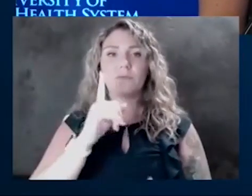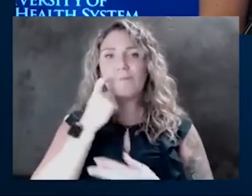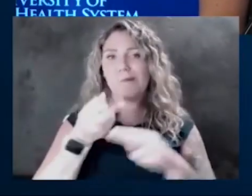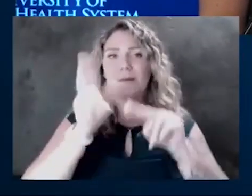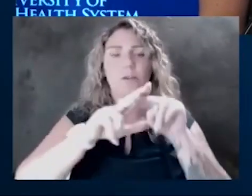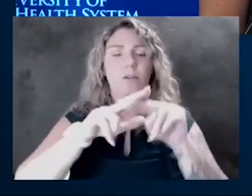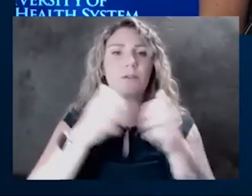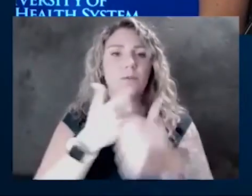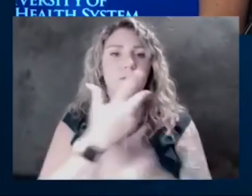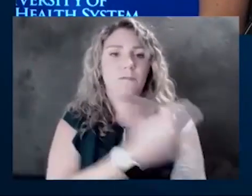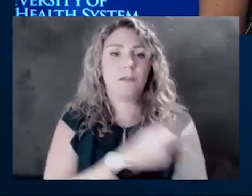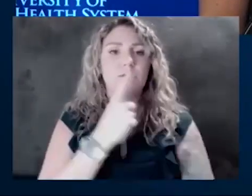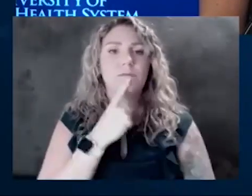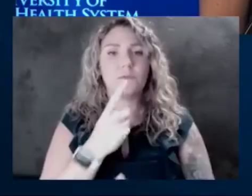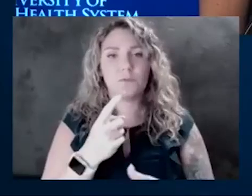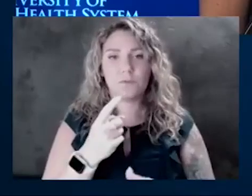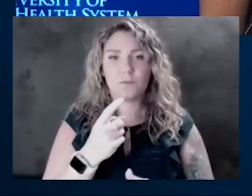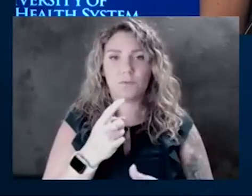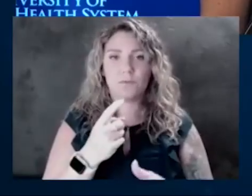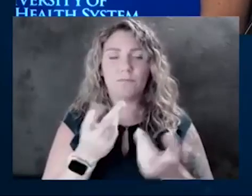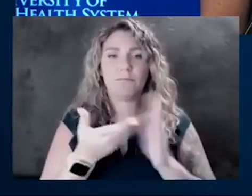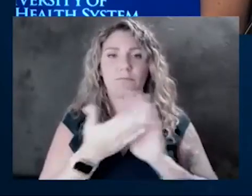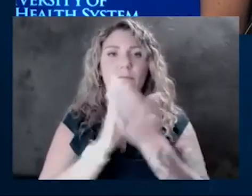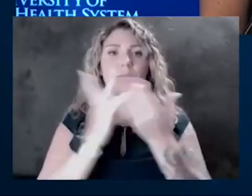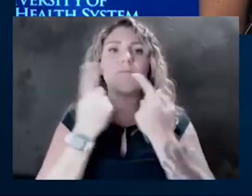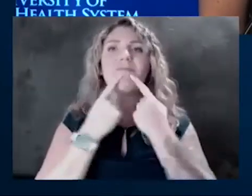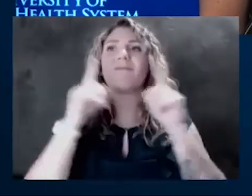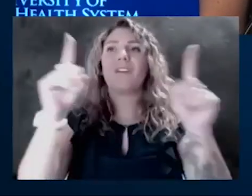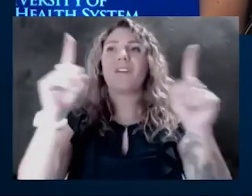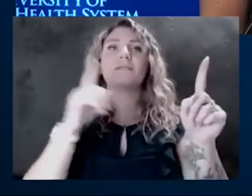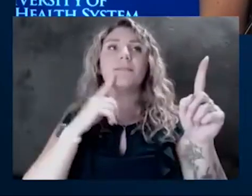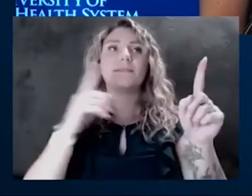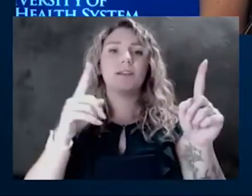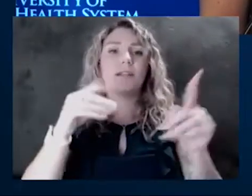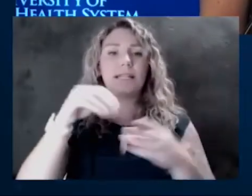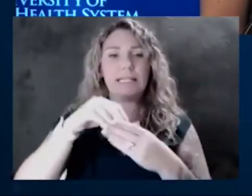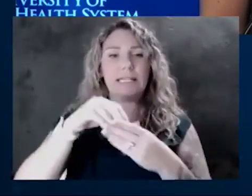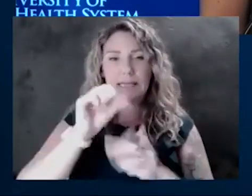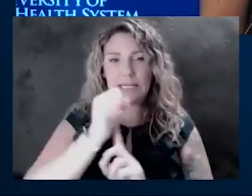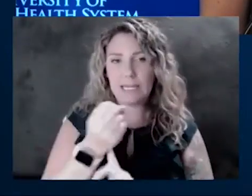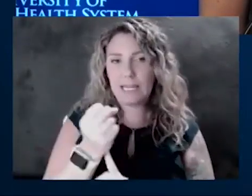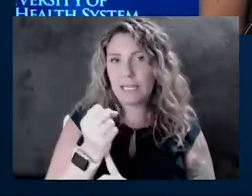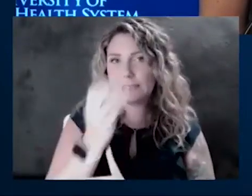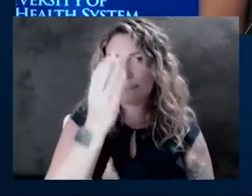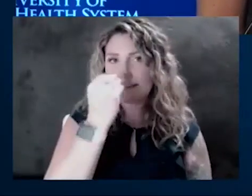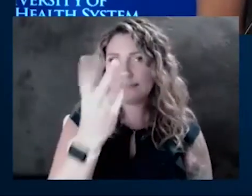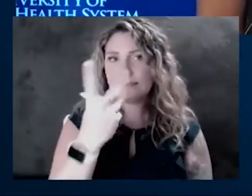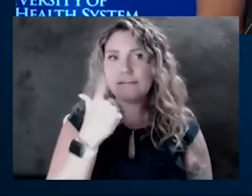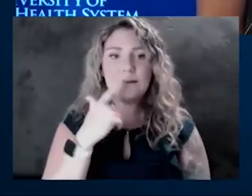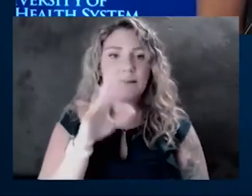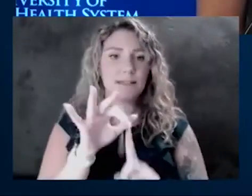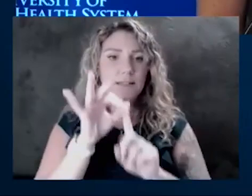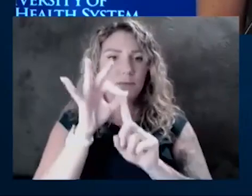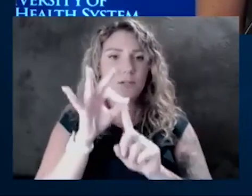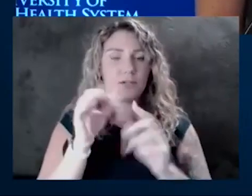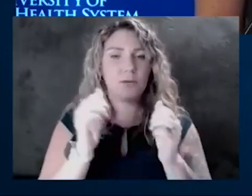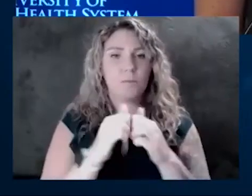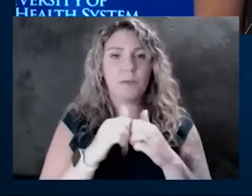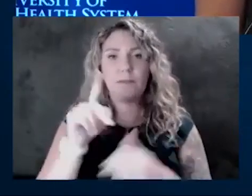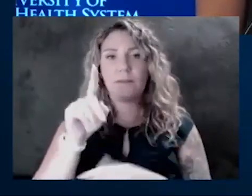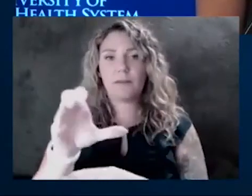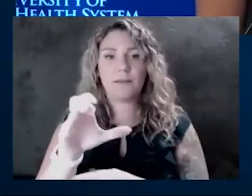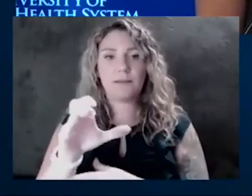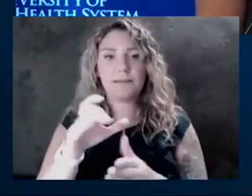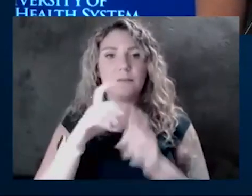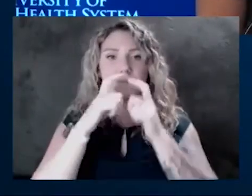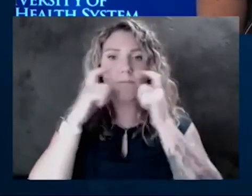translate to an effect that we see in the case data, especially now with the Kansas City mask mandate? Dr. Archer, what are